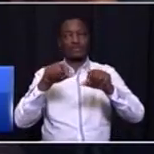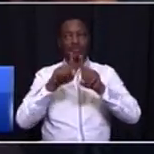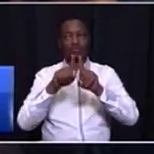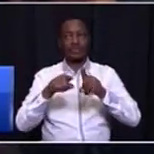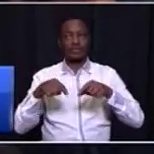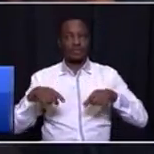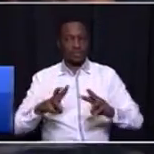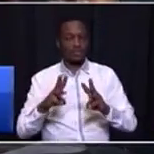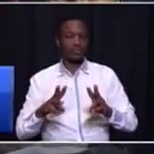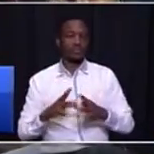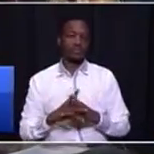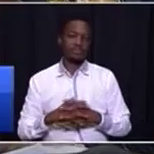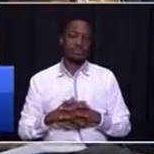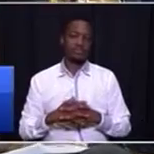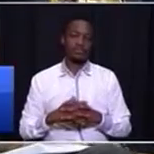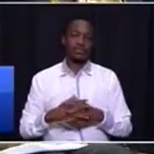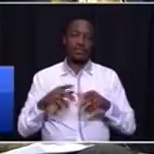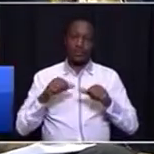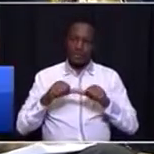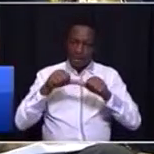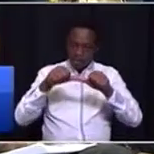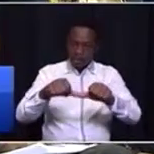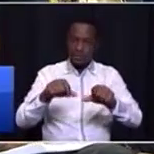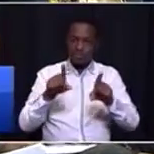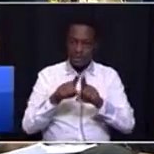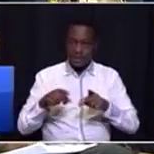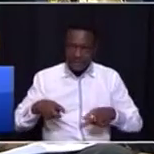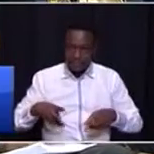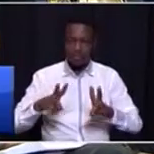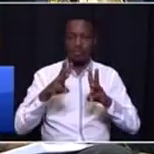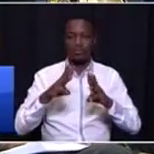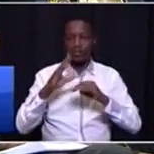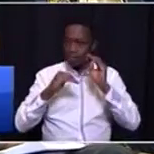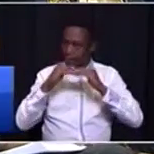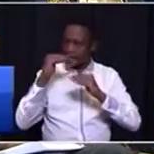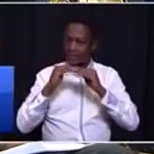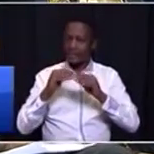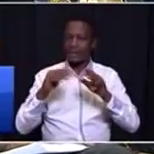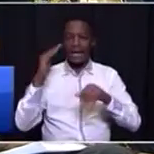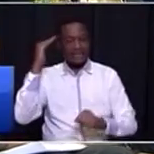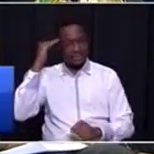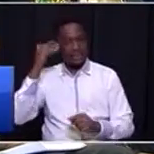Premier Mcega. We are continuing on that road of building a smart province.